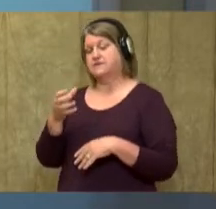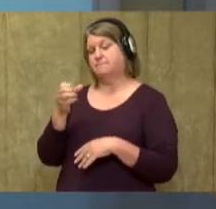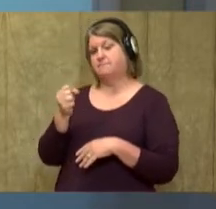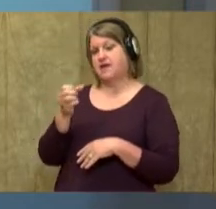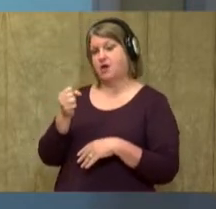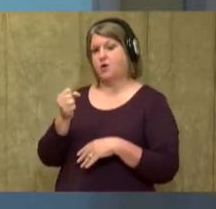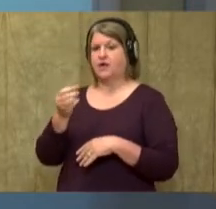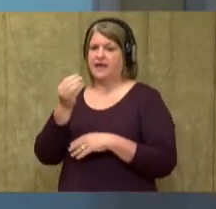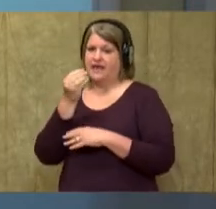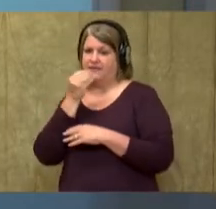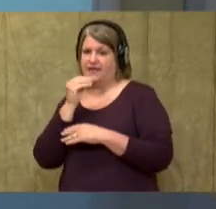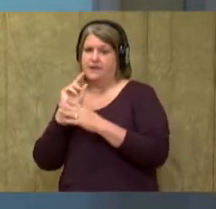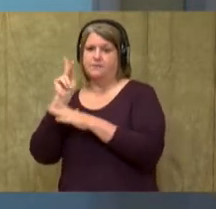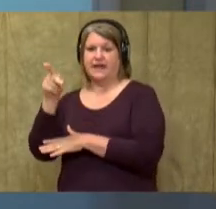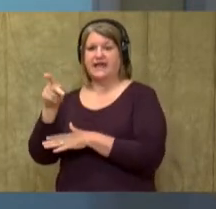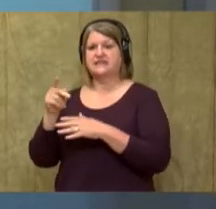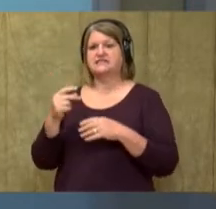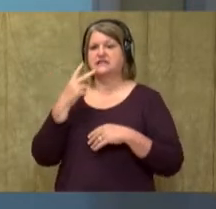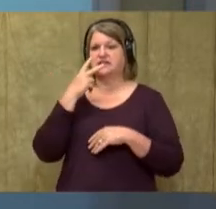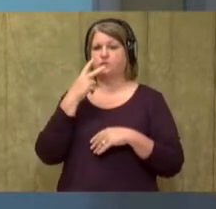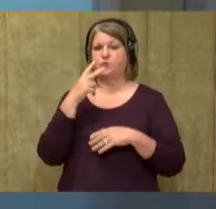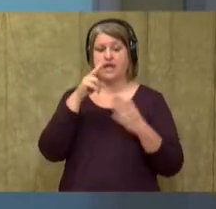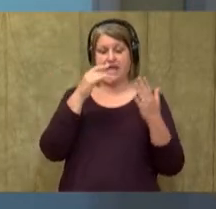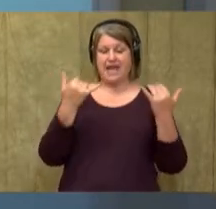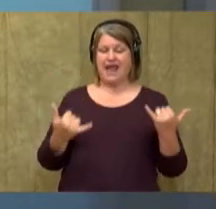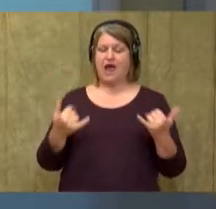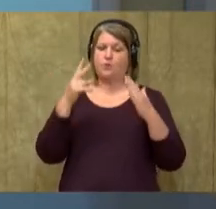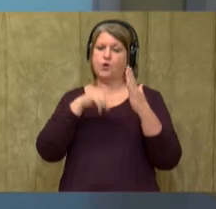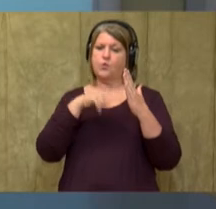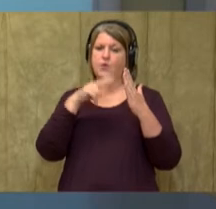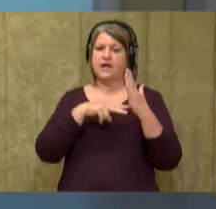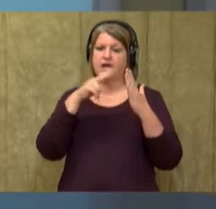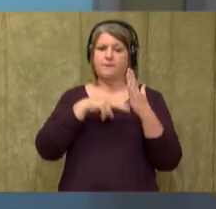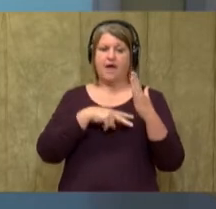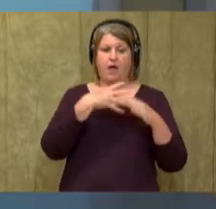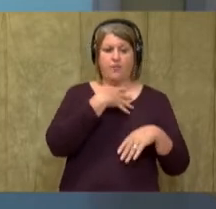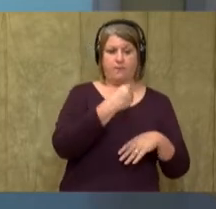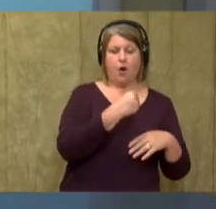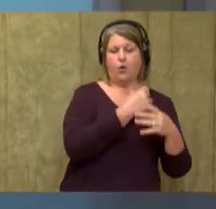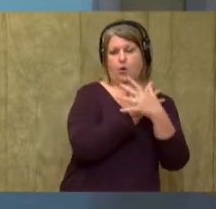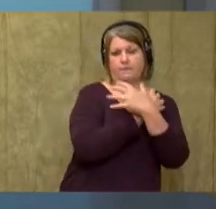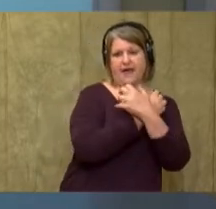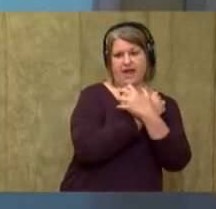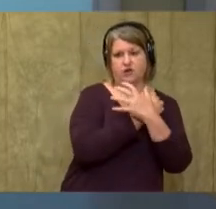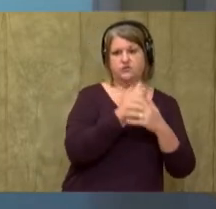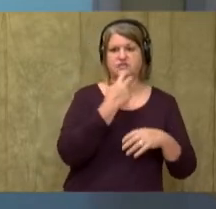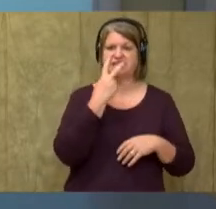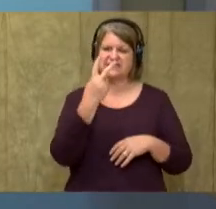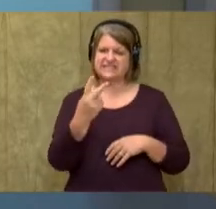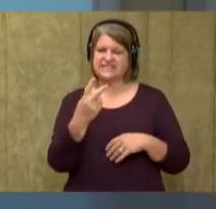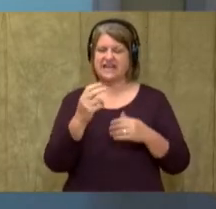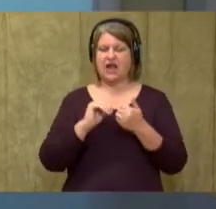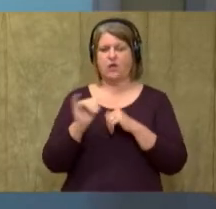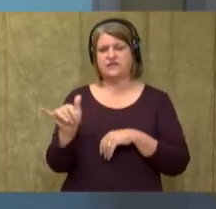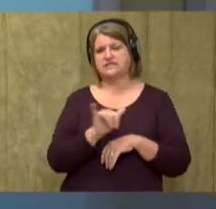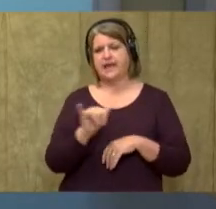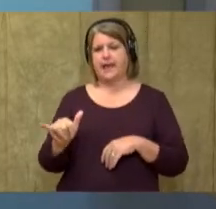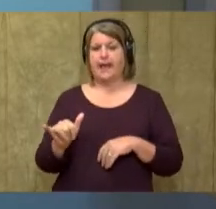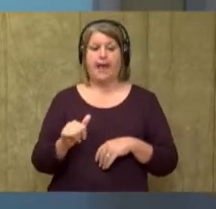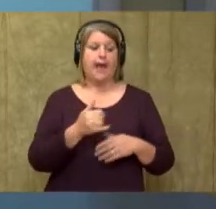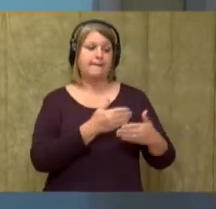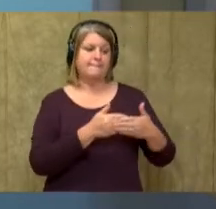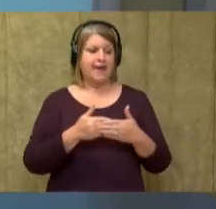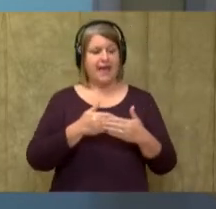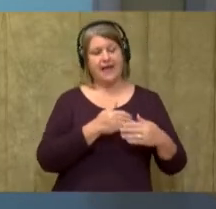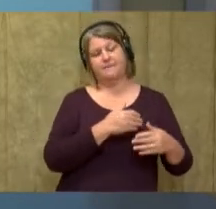details about polar bears and see if you see any that sounds like the baby panda. A baby polar